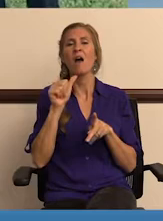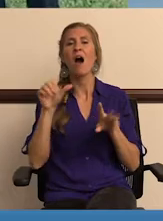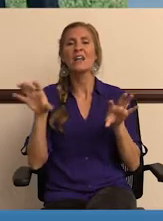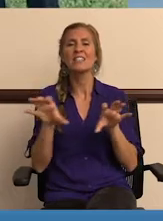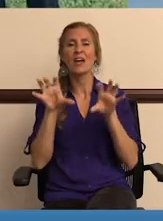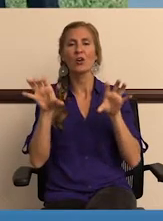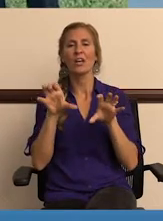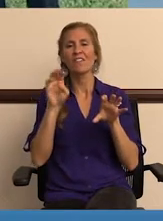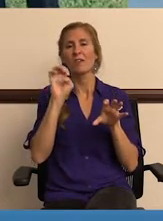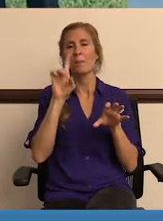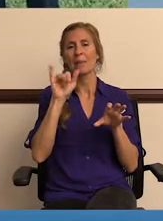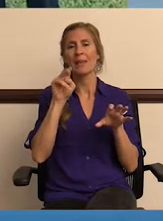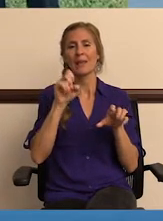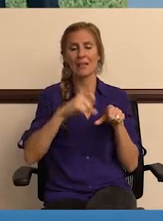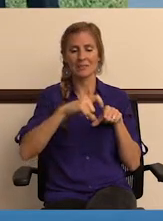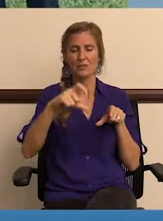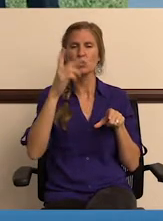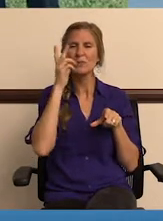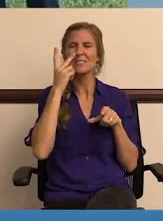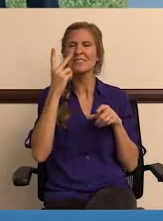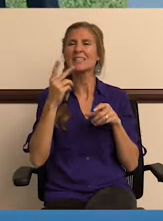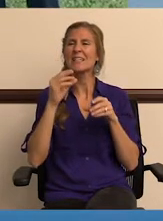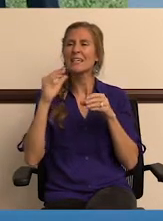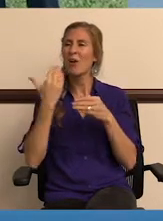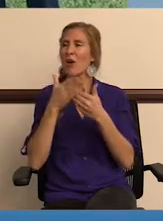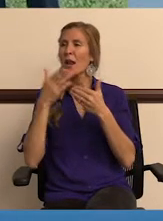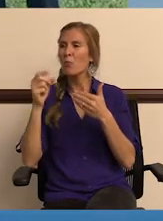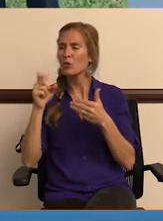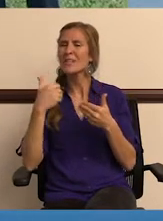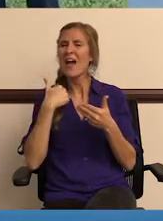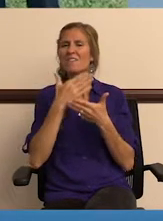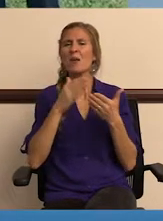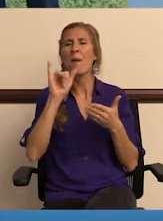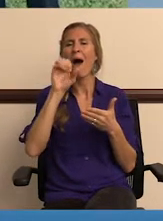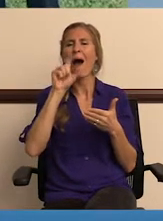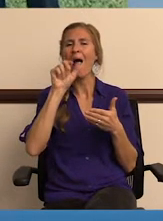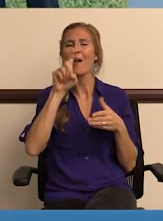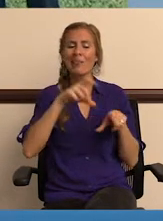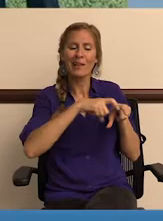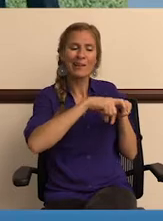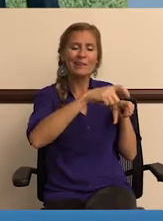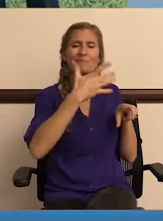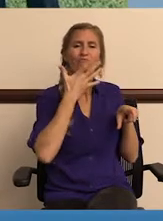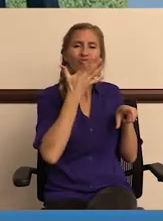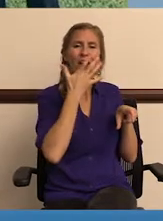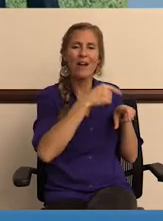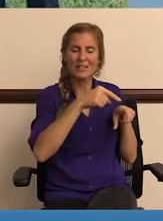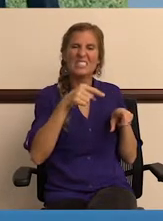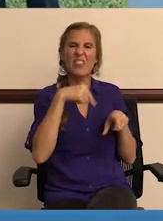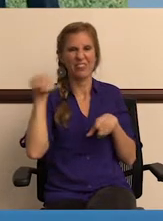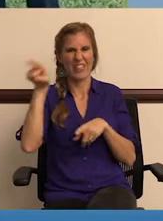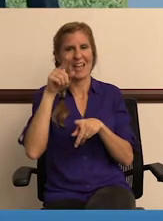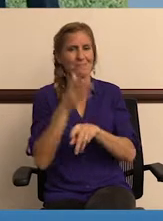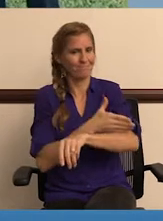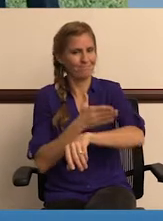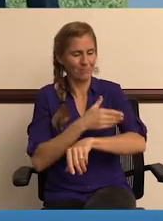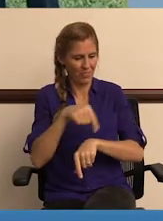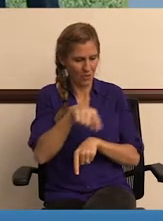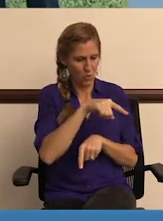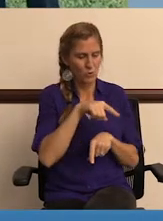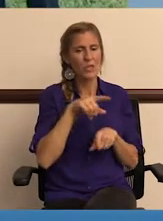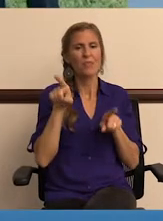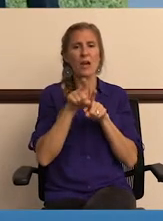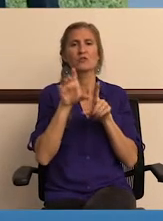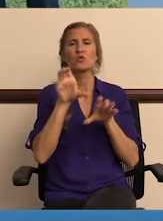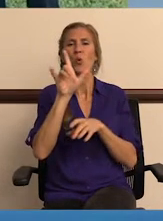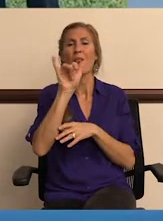non-decorative medians. so some of our neighborhoods, you'll see they have kind of an island area in different locations, and they take care of